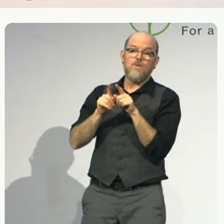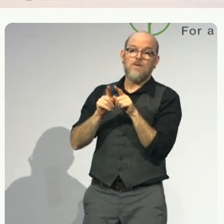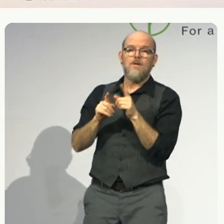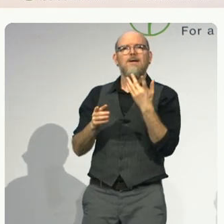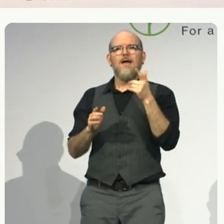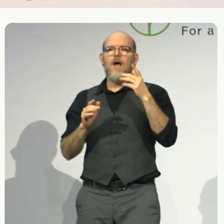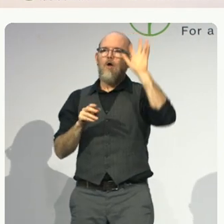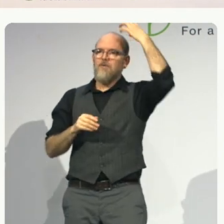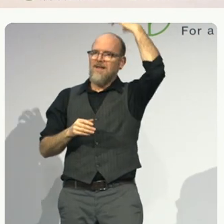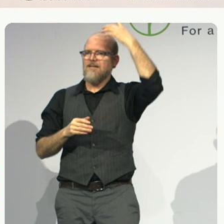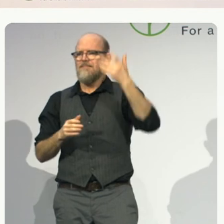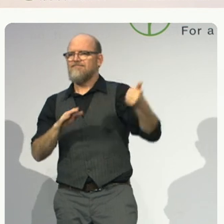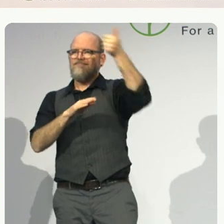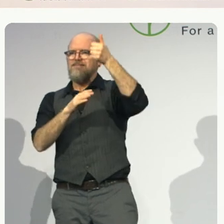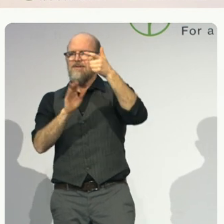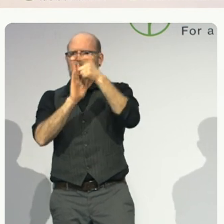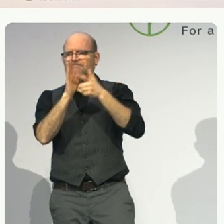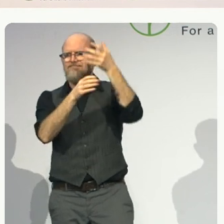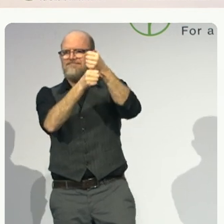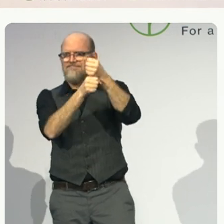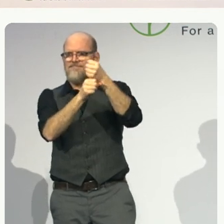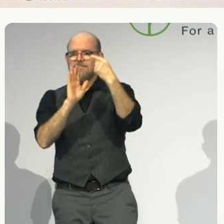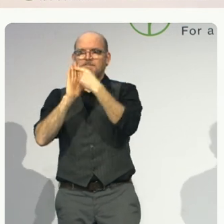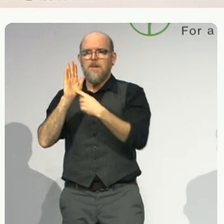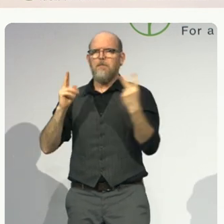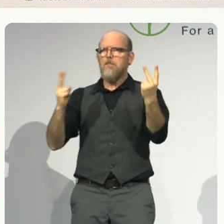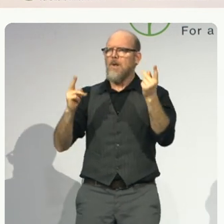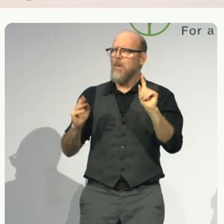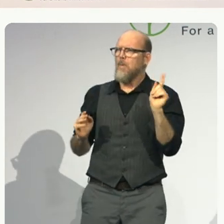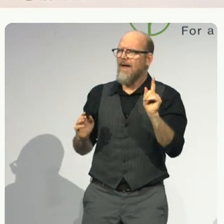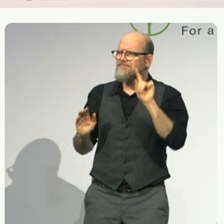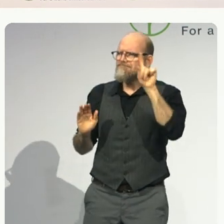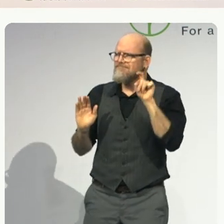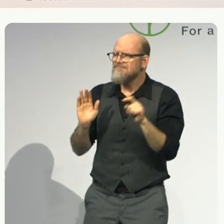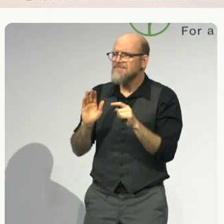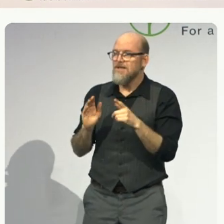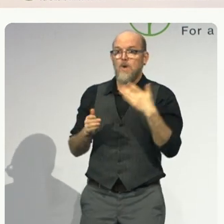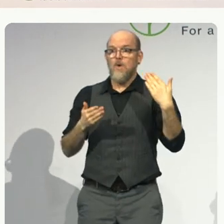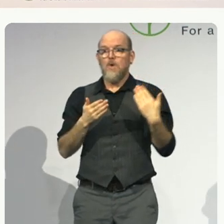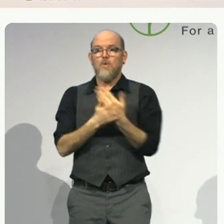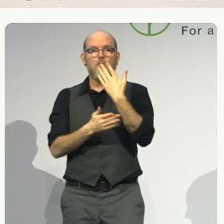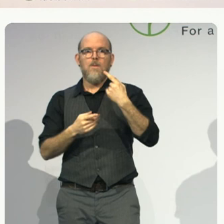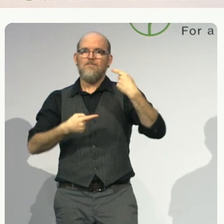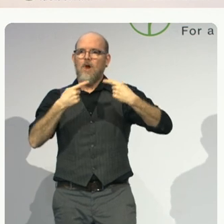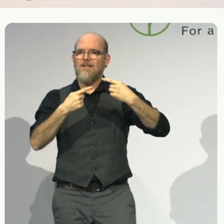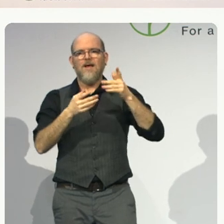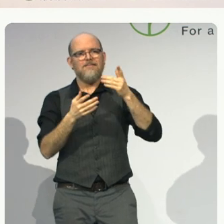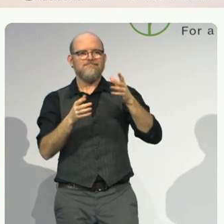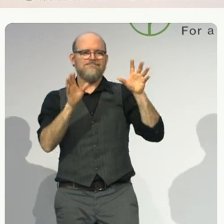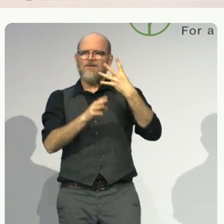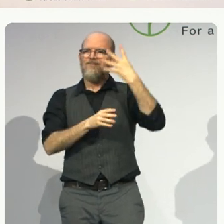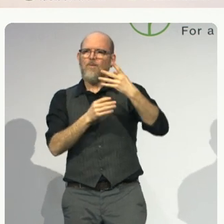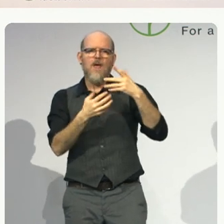They matter because when new governments come in, as happened recently in the United States,